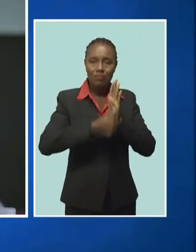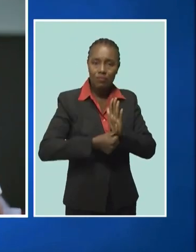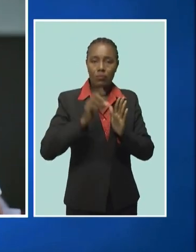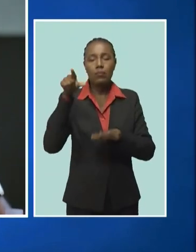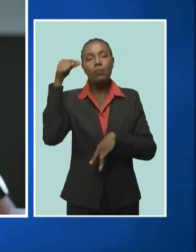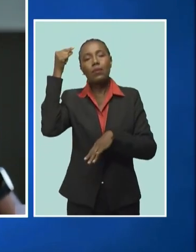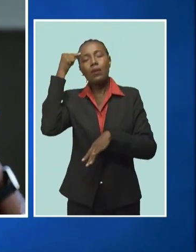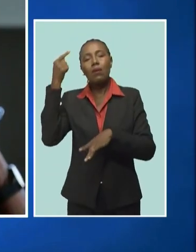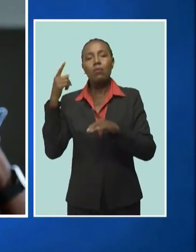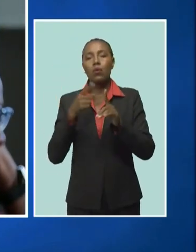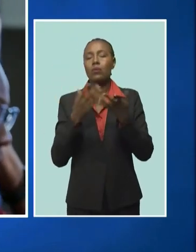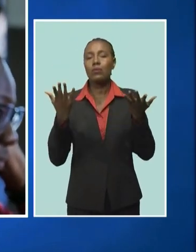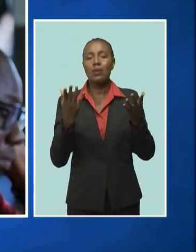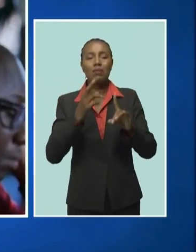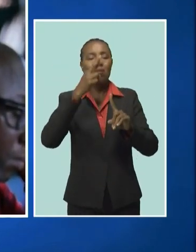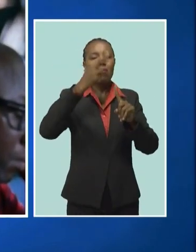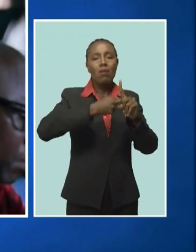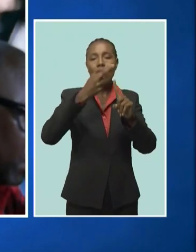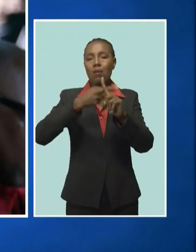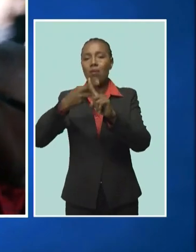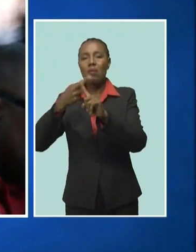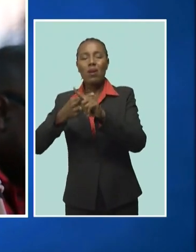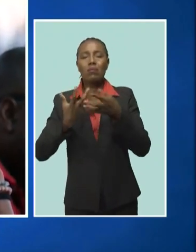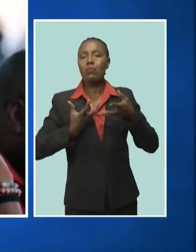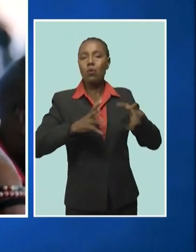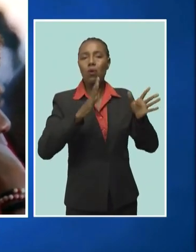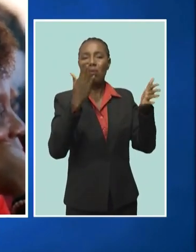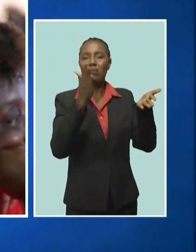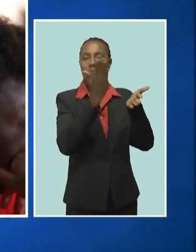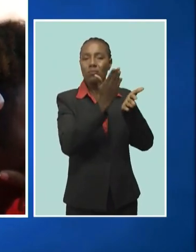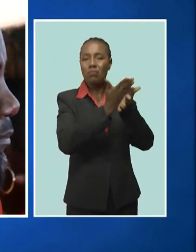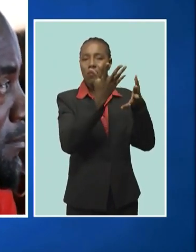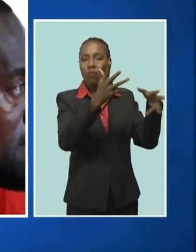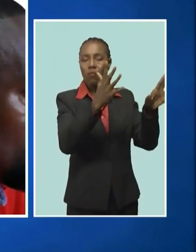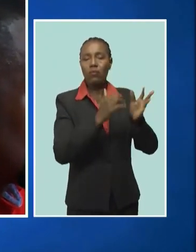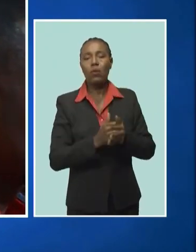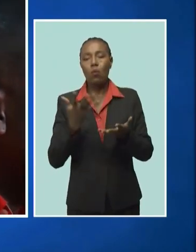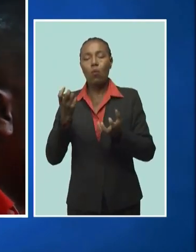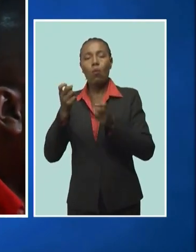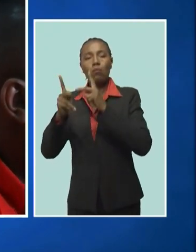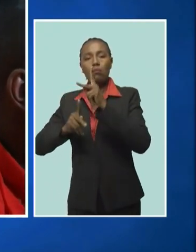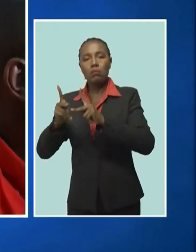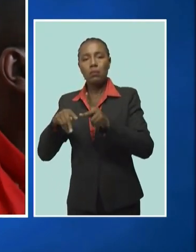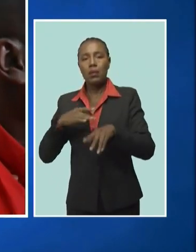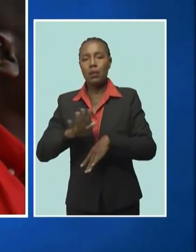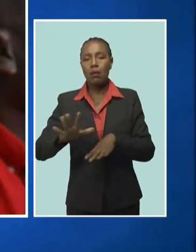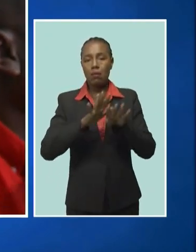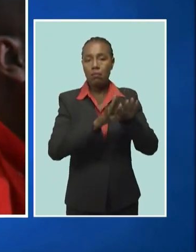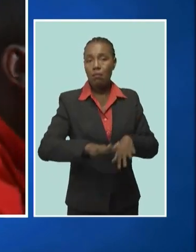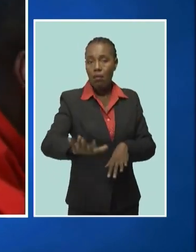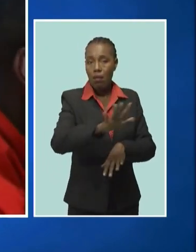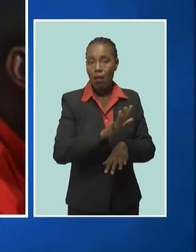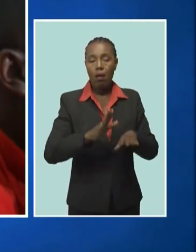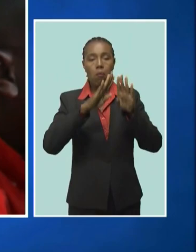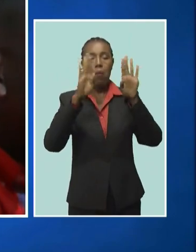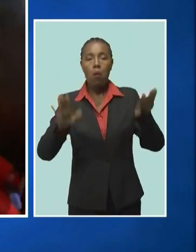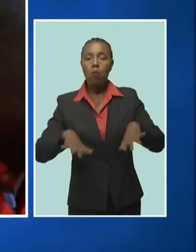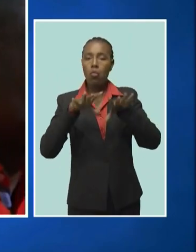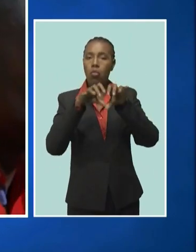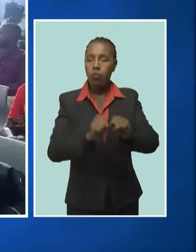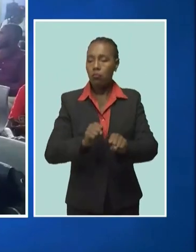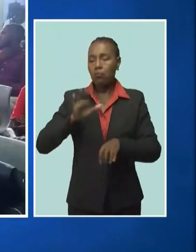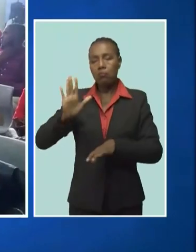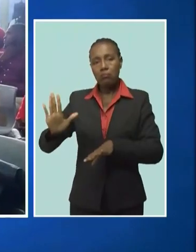away from the whole rental concept. He wants to see average people owning their own properties in Barbados, as according to him,